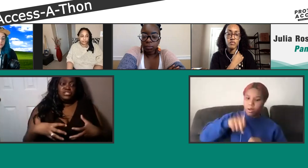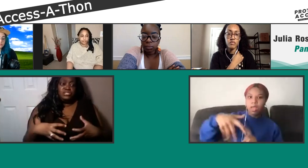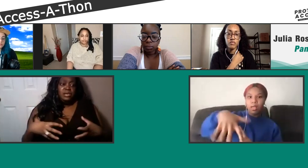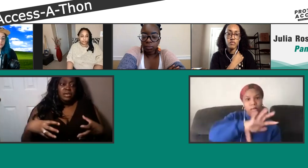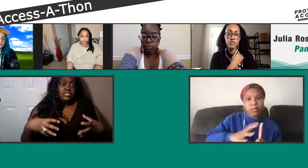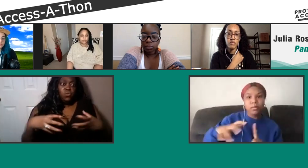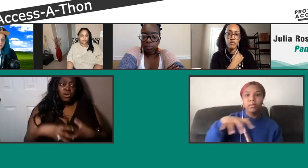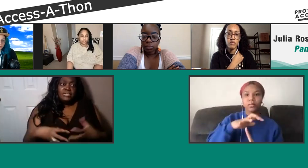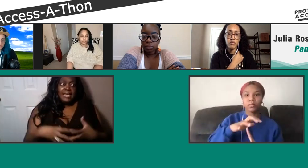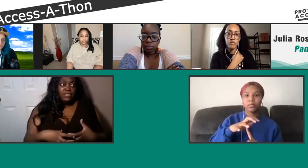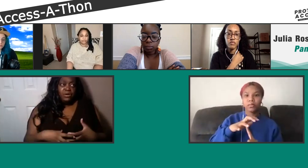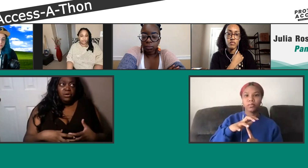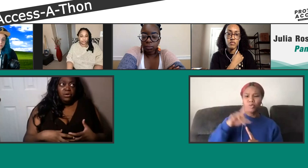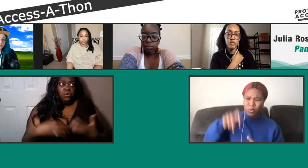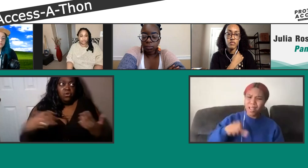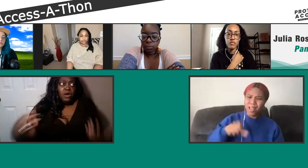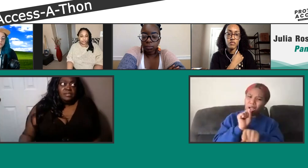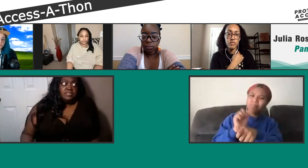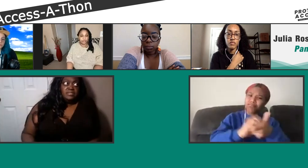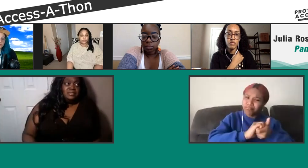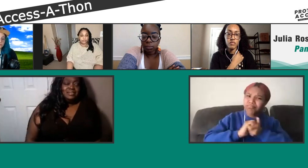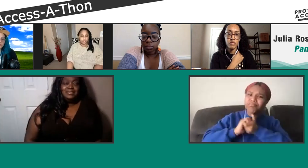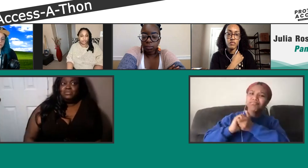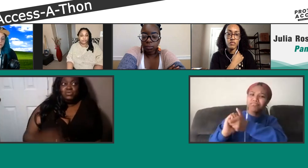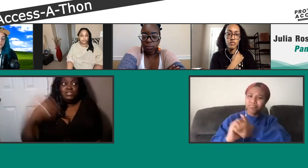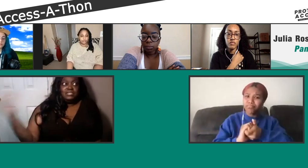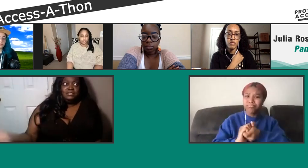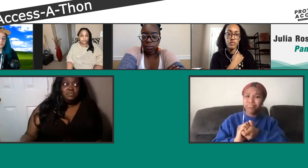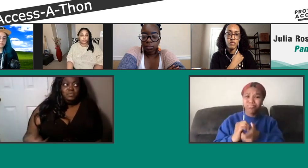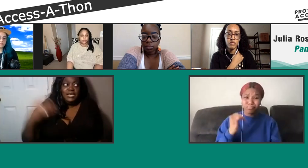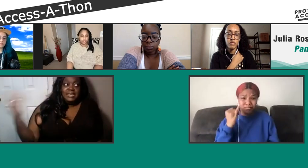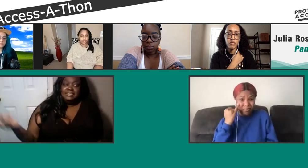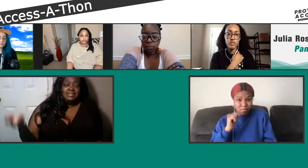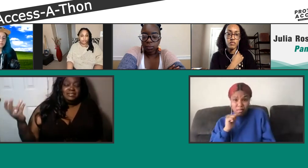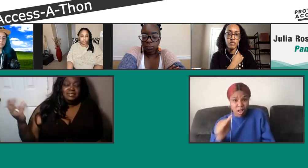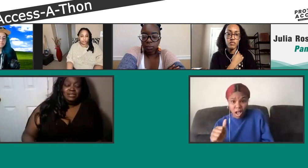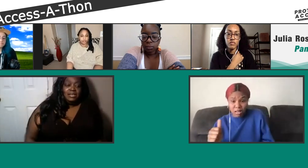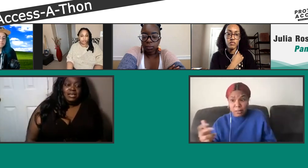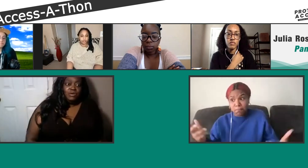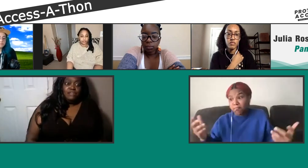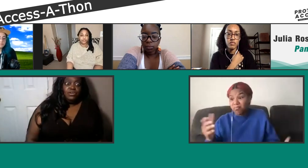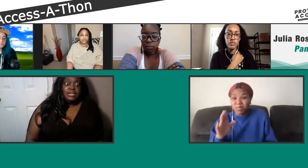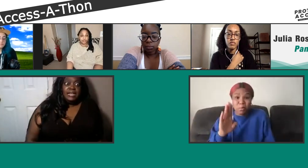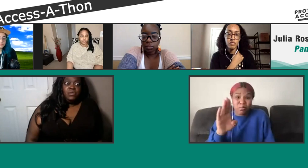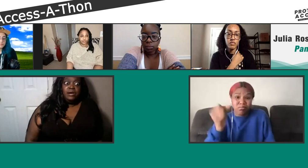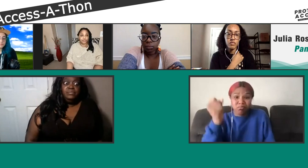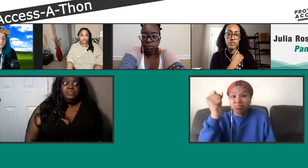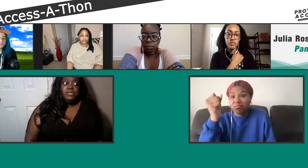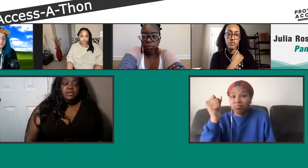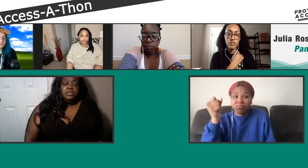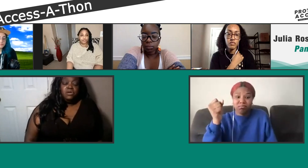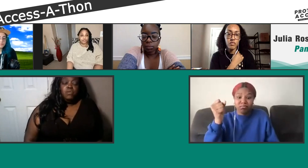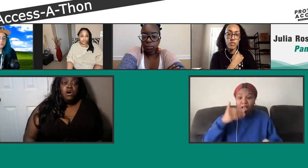structures to work together, or else, we're just BSing. And we're never going to get anywhere.